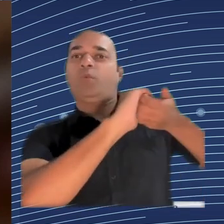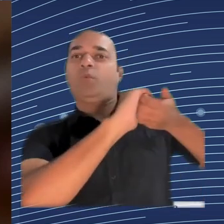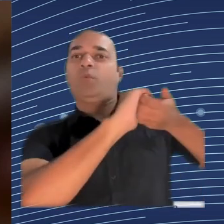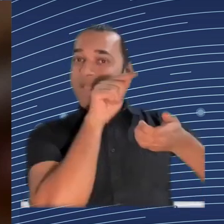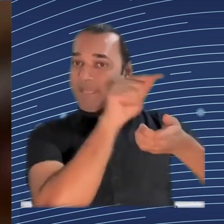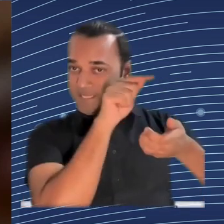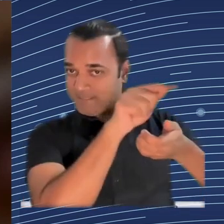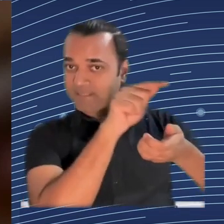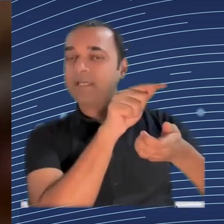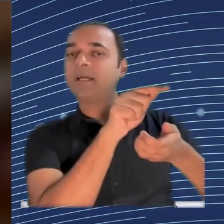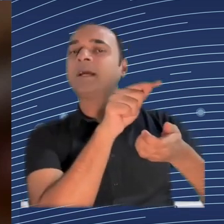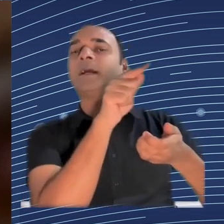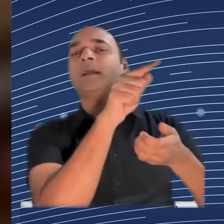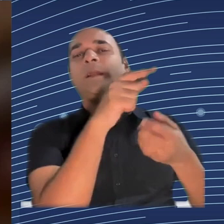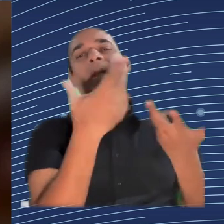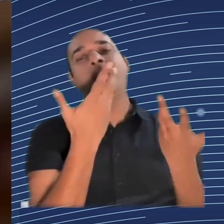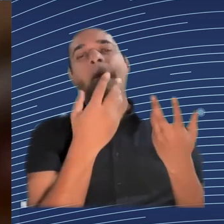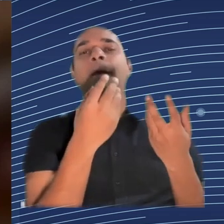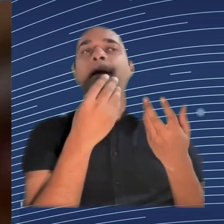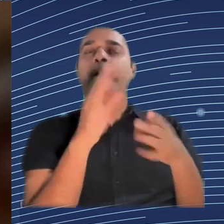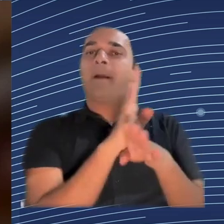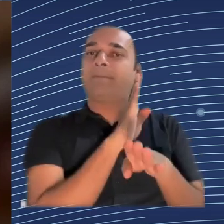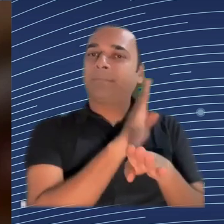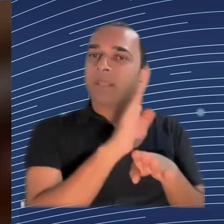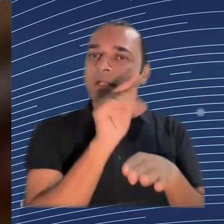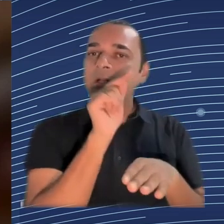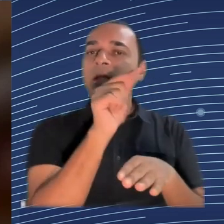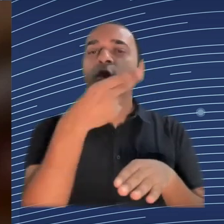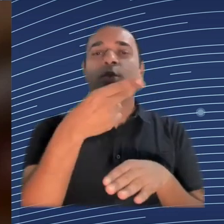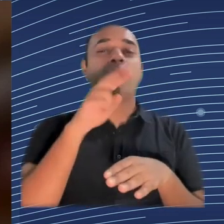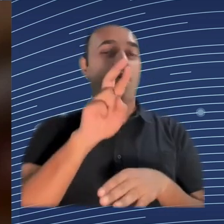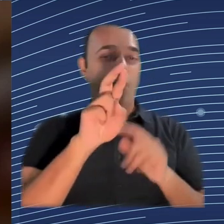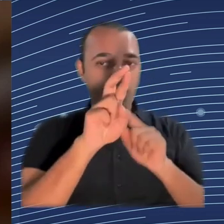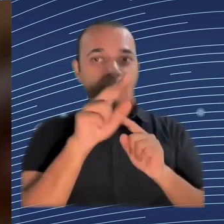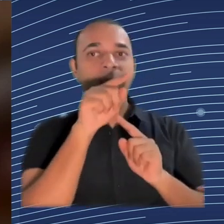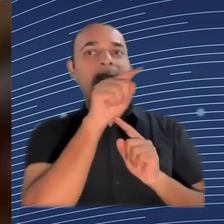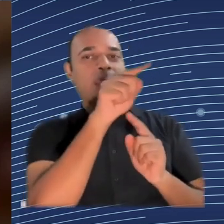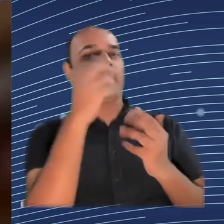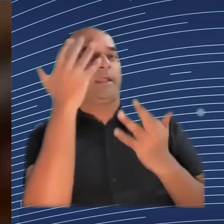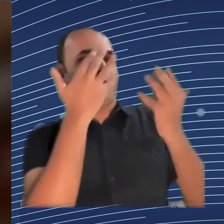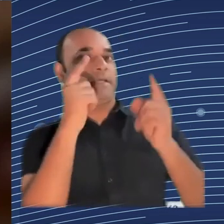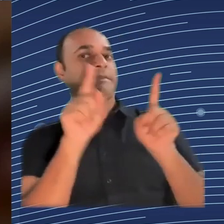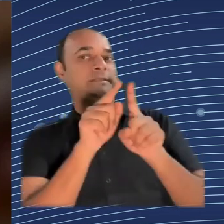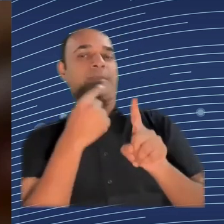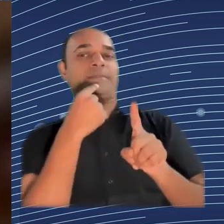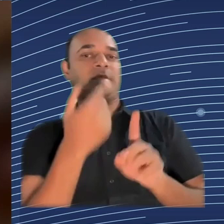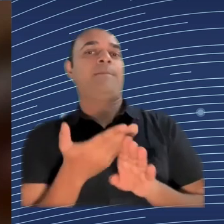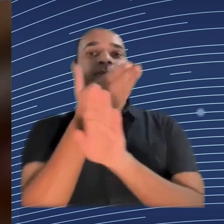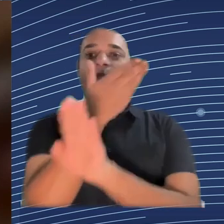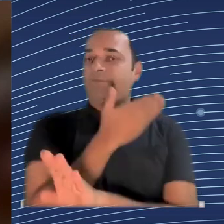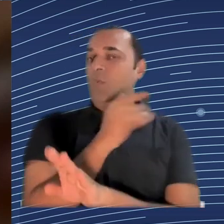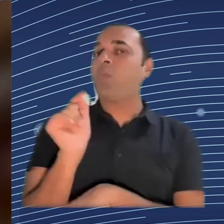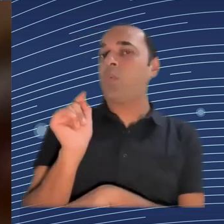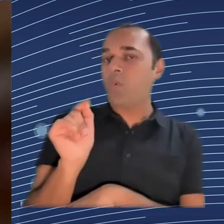you know, it's mostly with HR personnel then, and they are being asked about the functionalities of